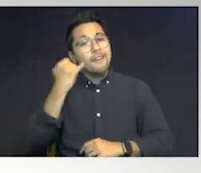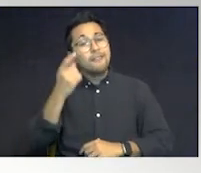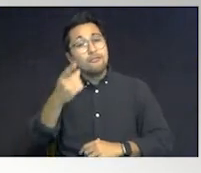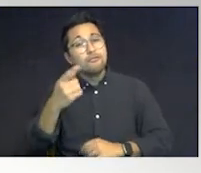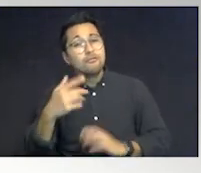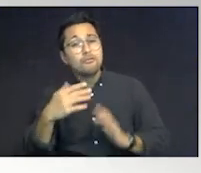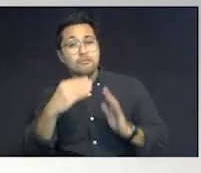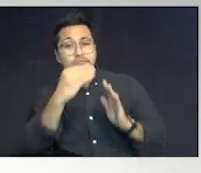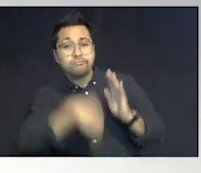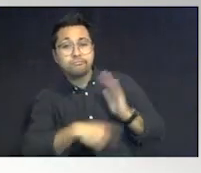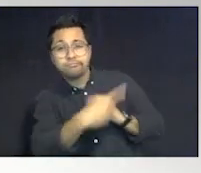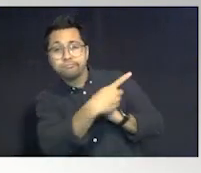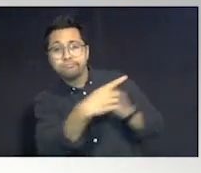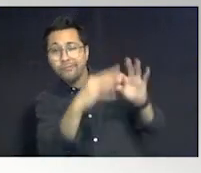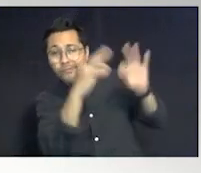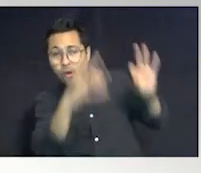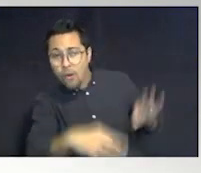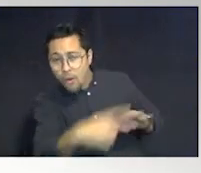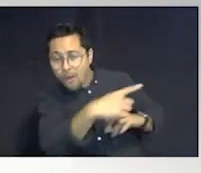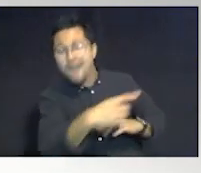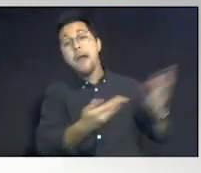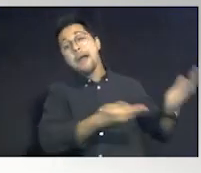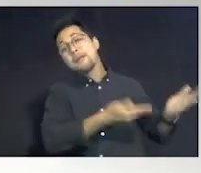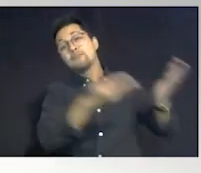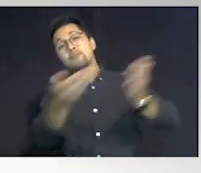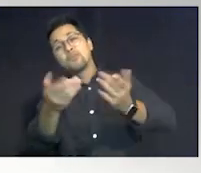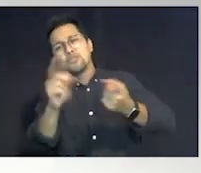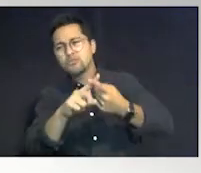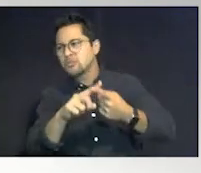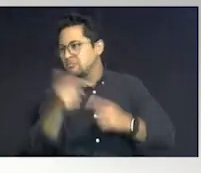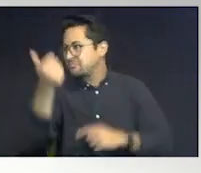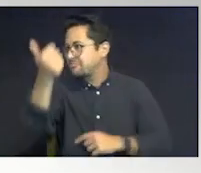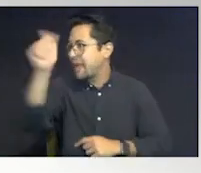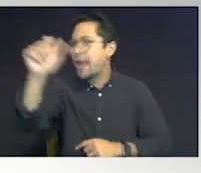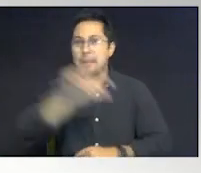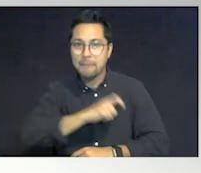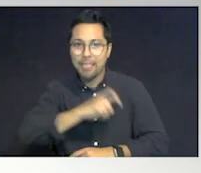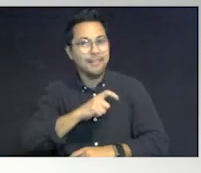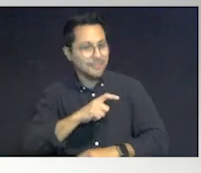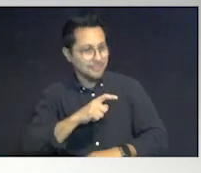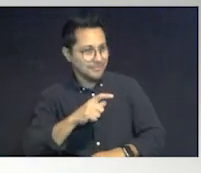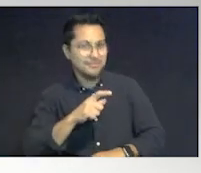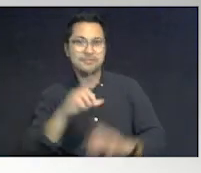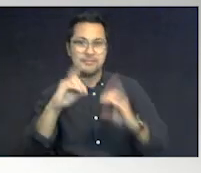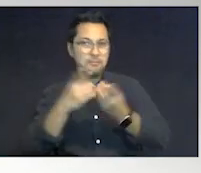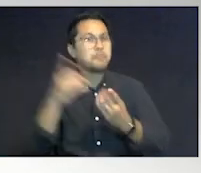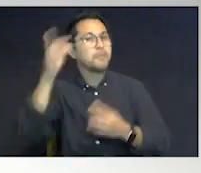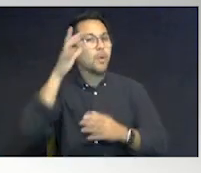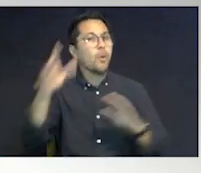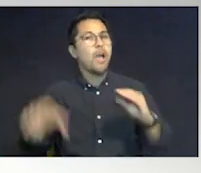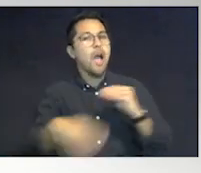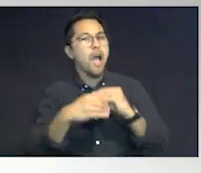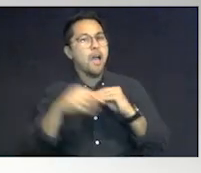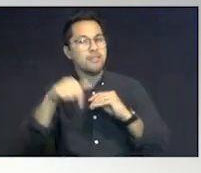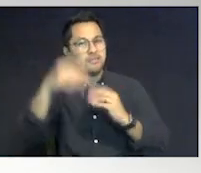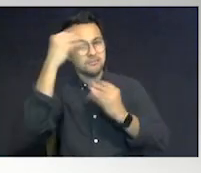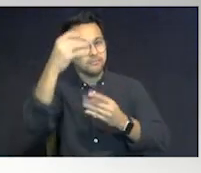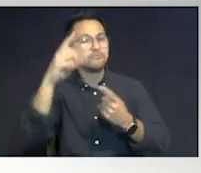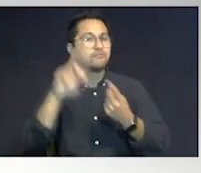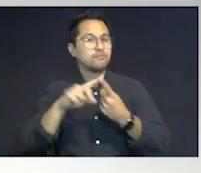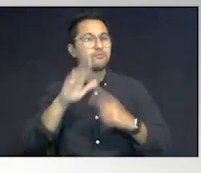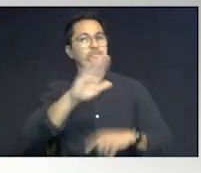fill out this form and take it to any police, they'll be adding all this information to